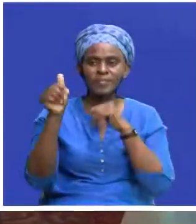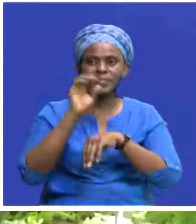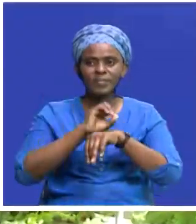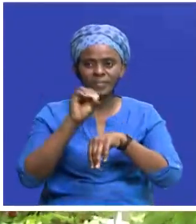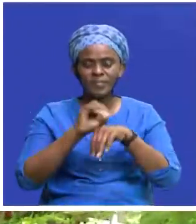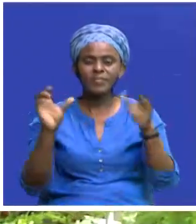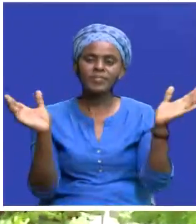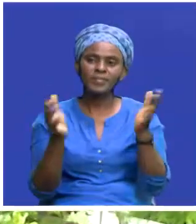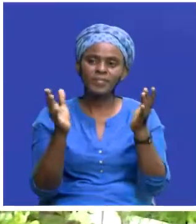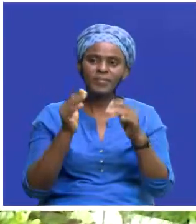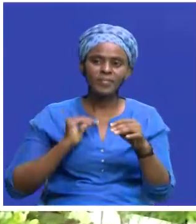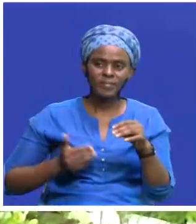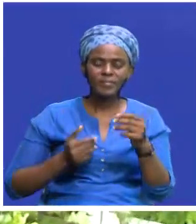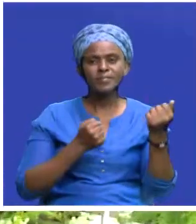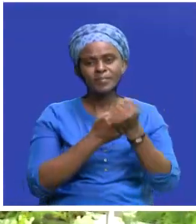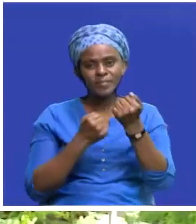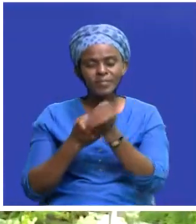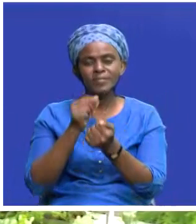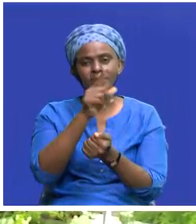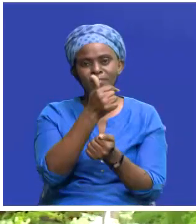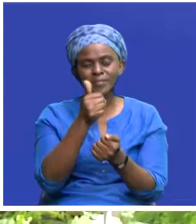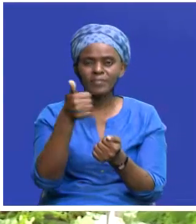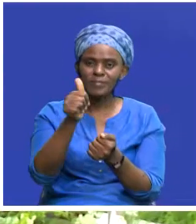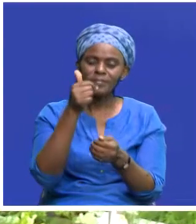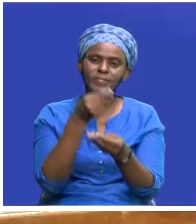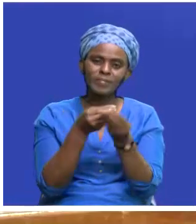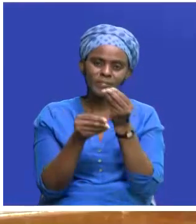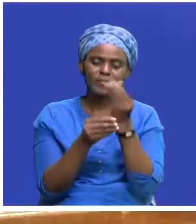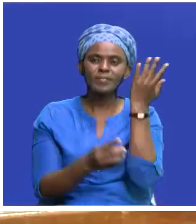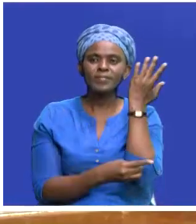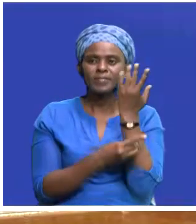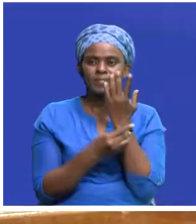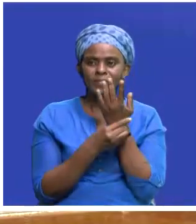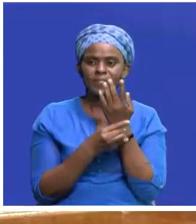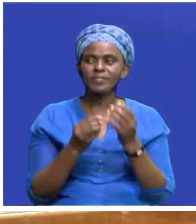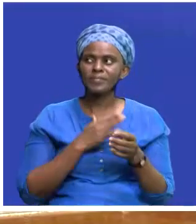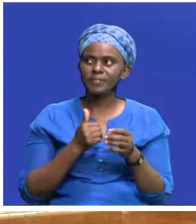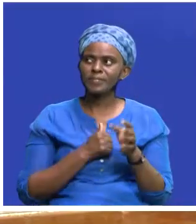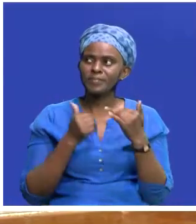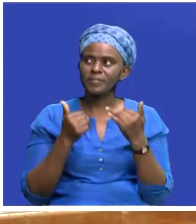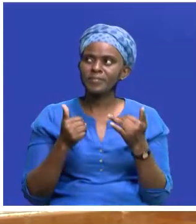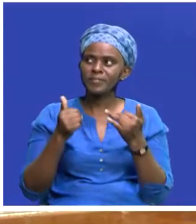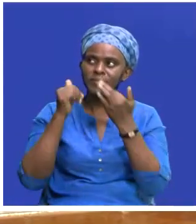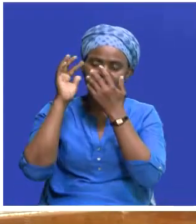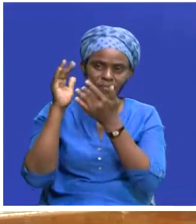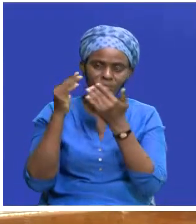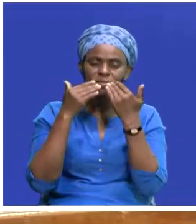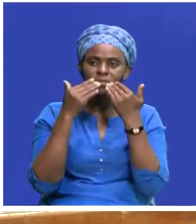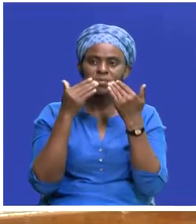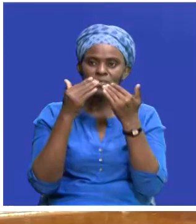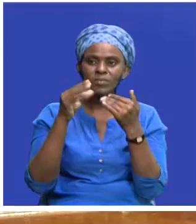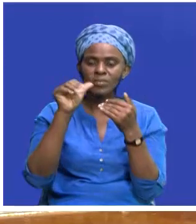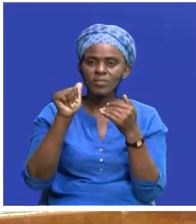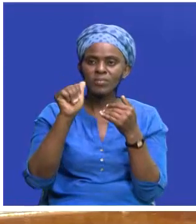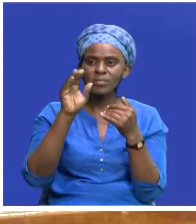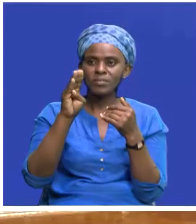women to continue supporting one another to enable them contribute to development. I therefore wish to commend APSA for